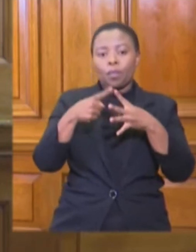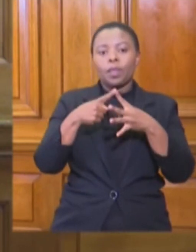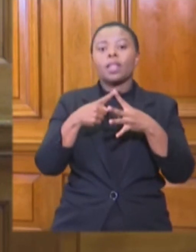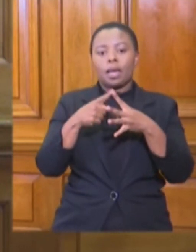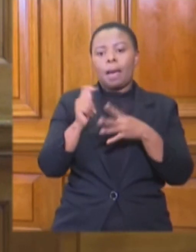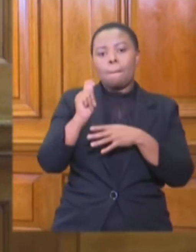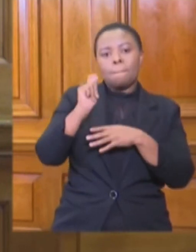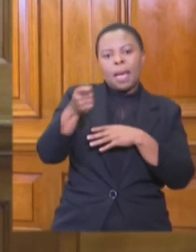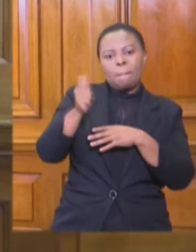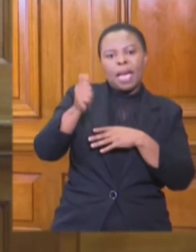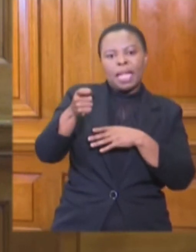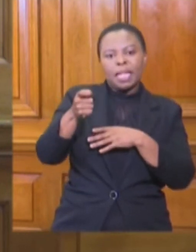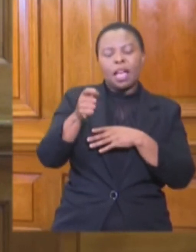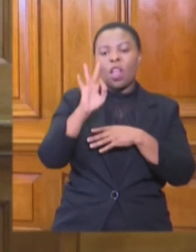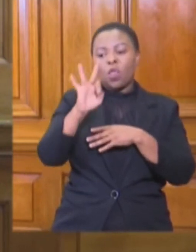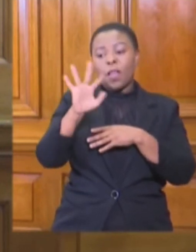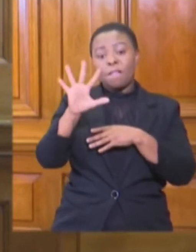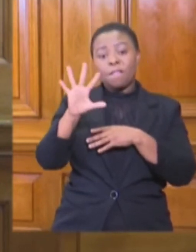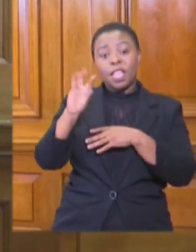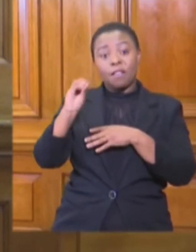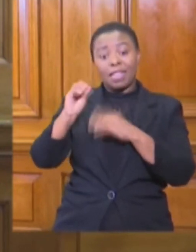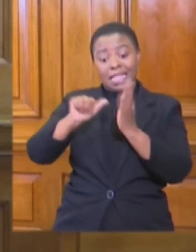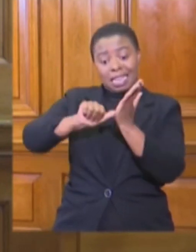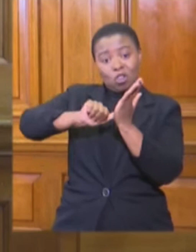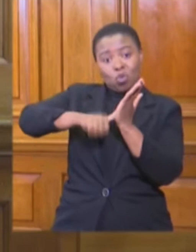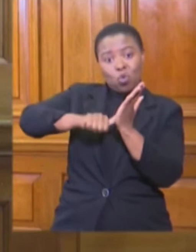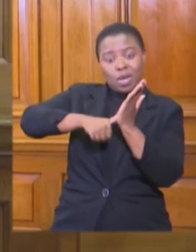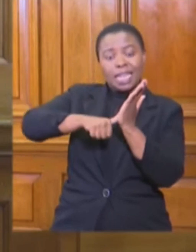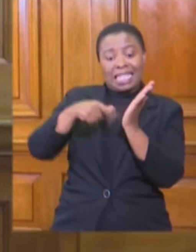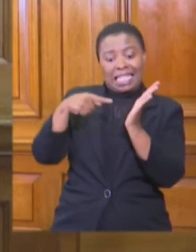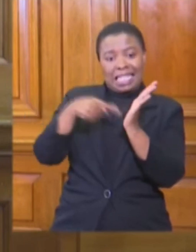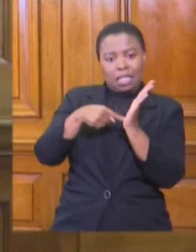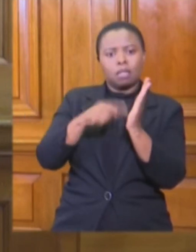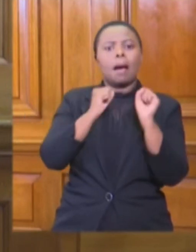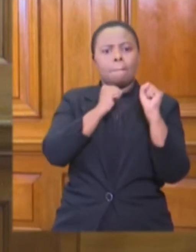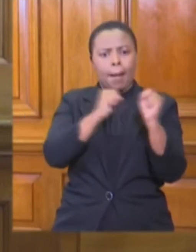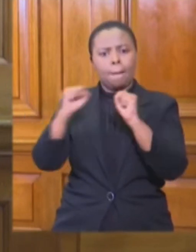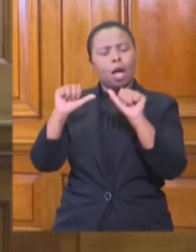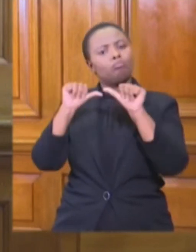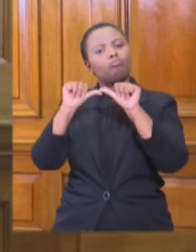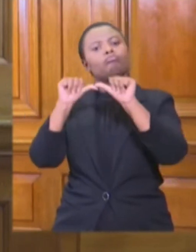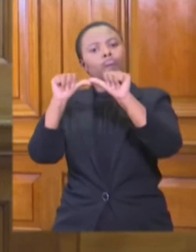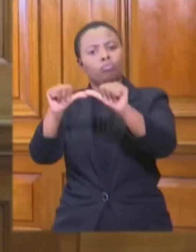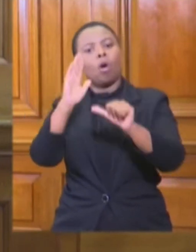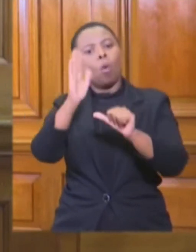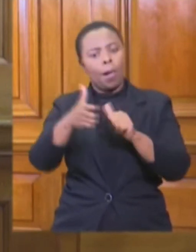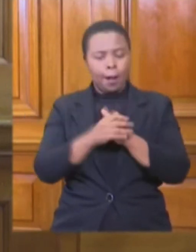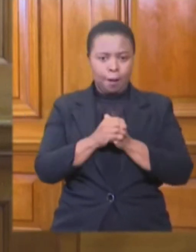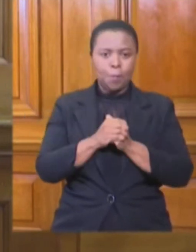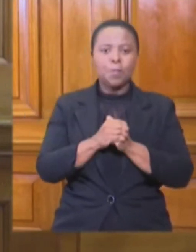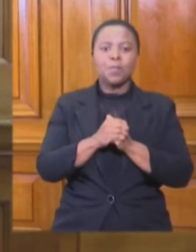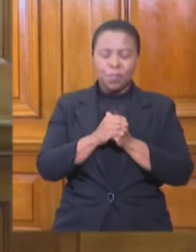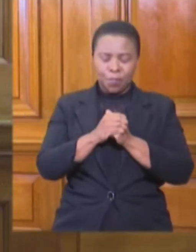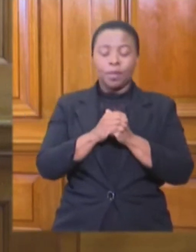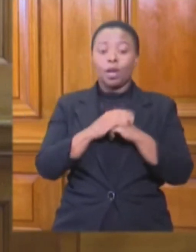R350 social relief of disaster grant will remain in place. This will enable the